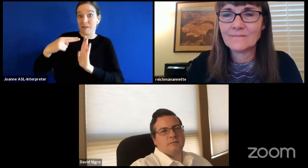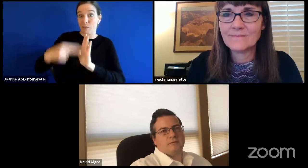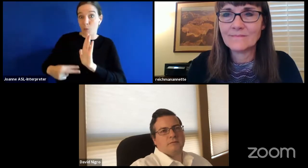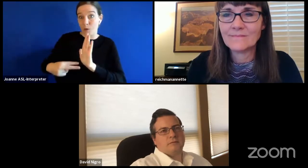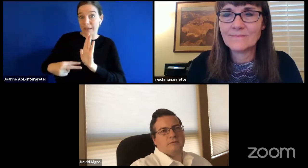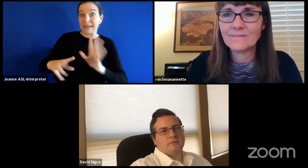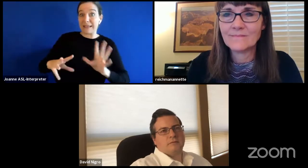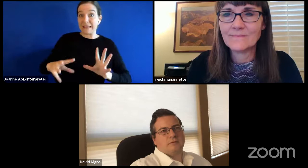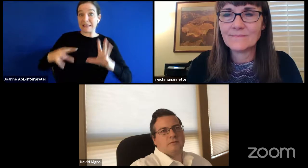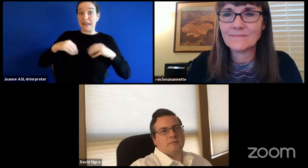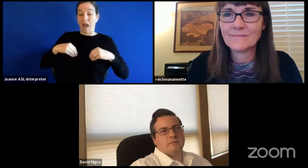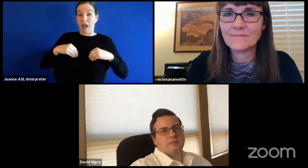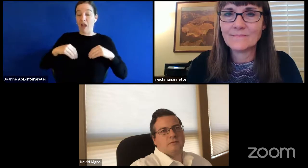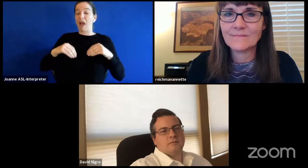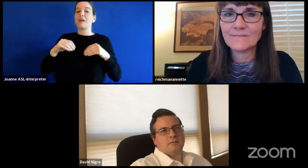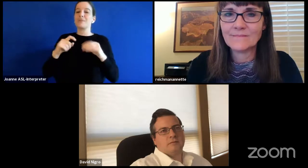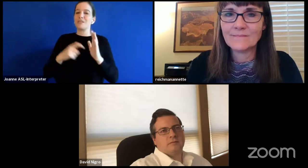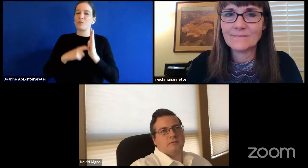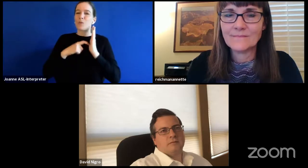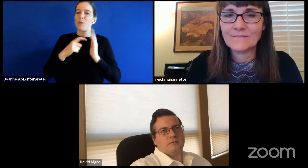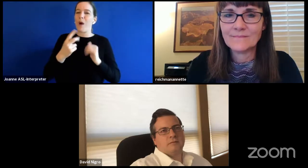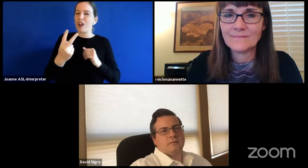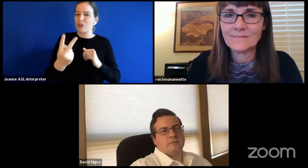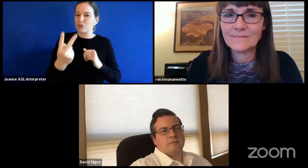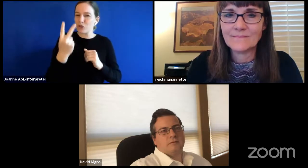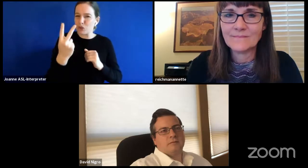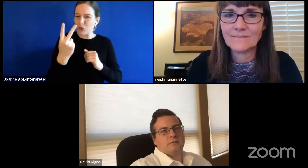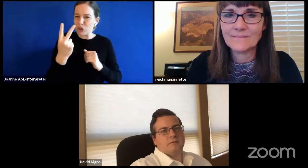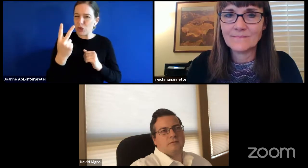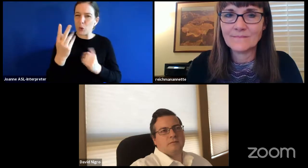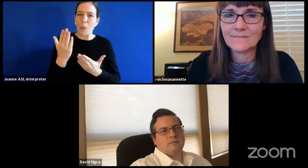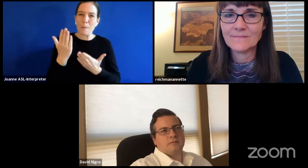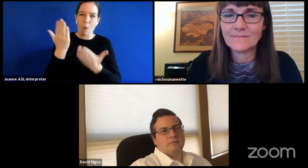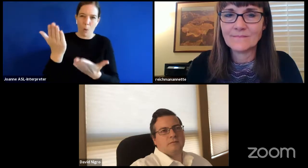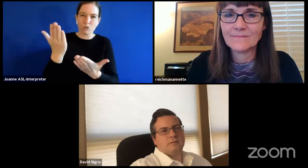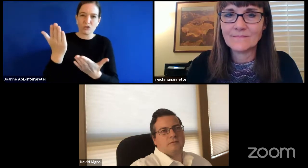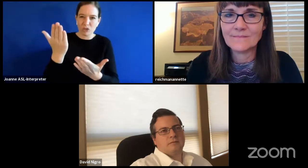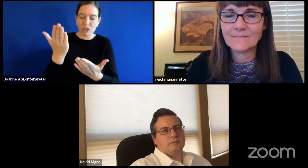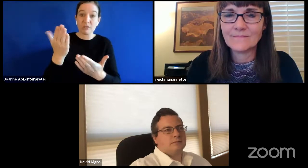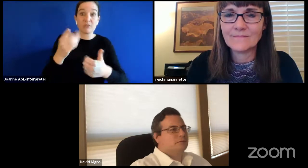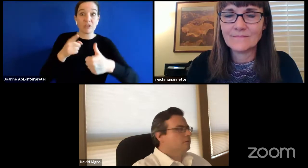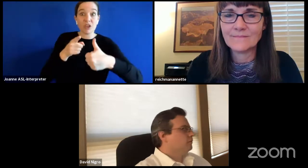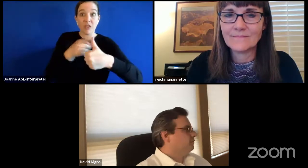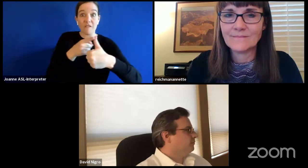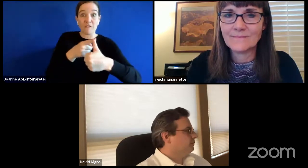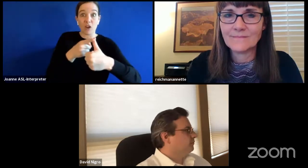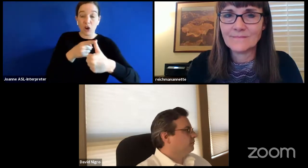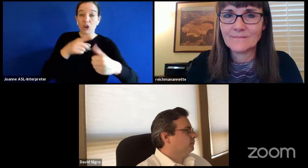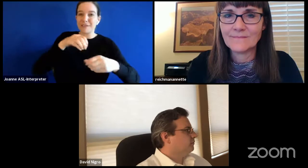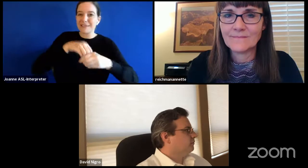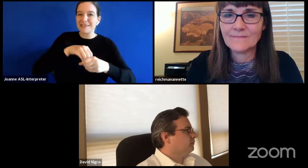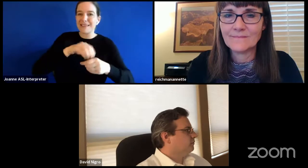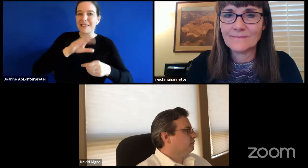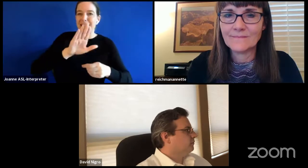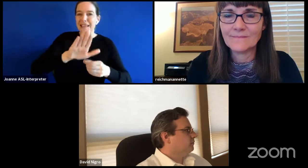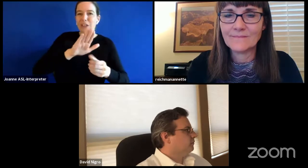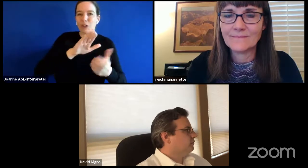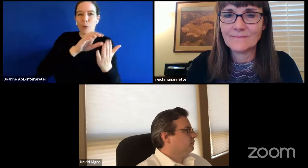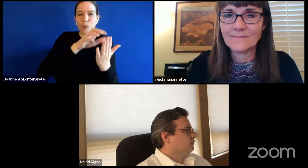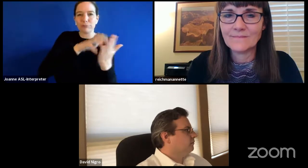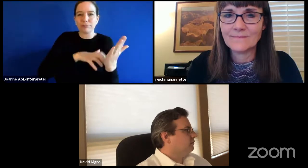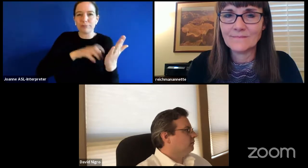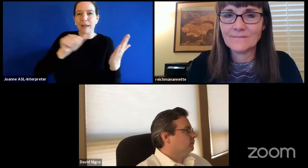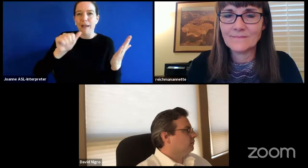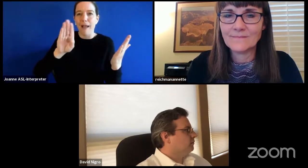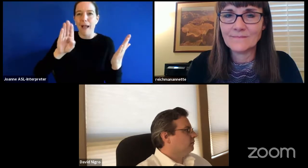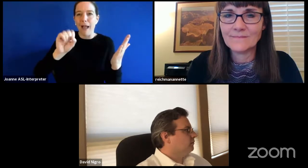require two motions uh the first motion is noted in your abstract to suspend uh the two read